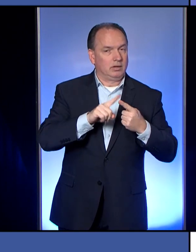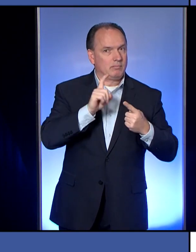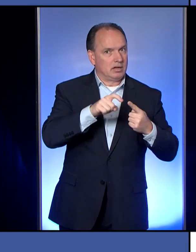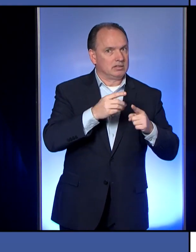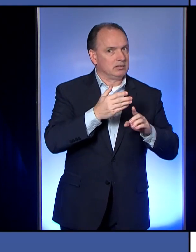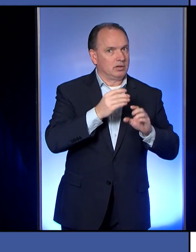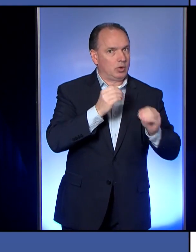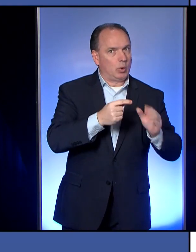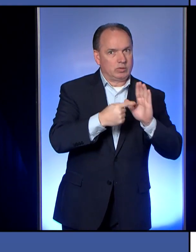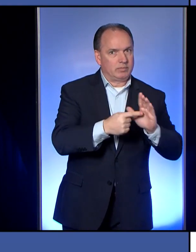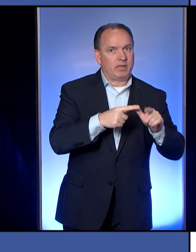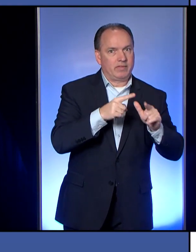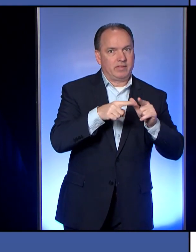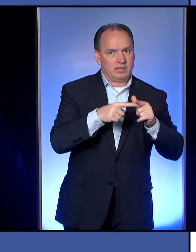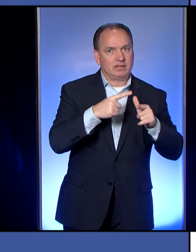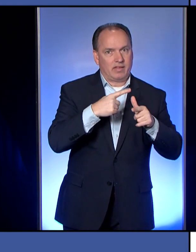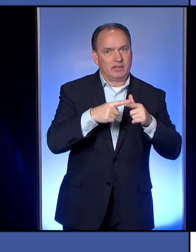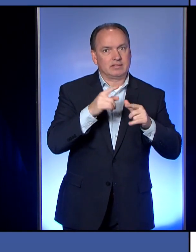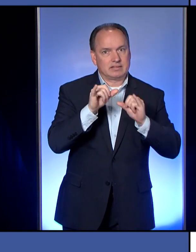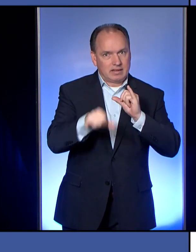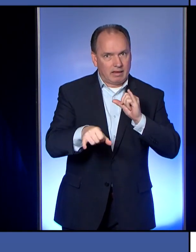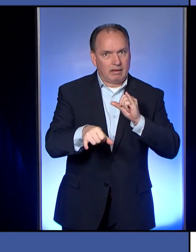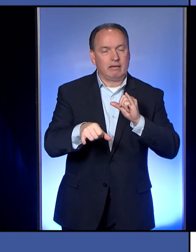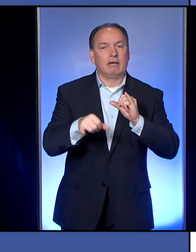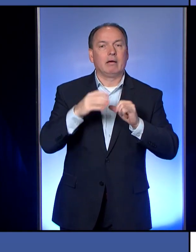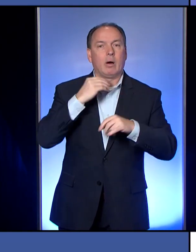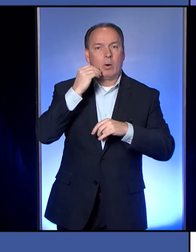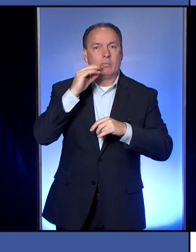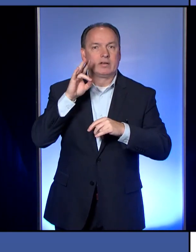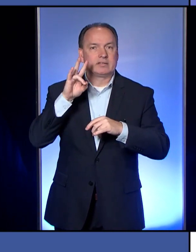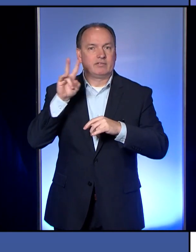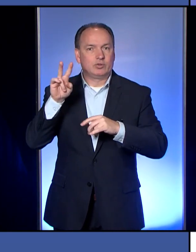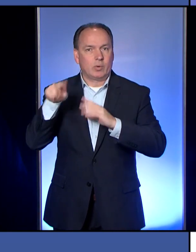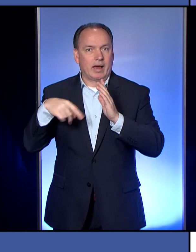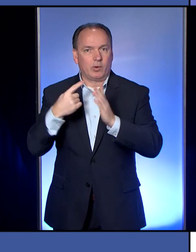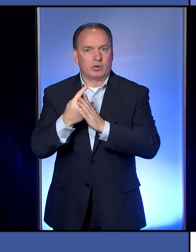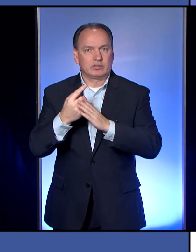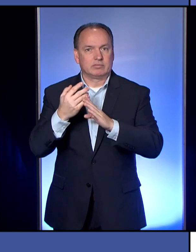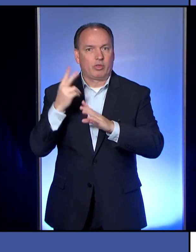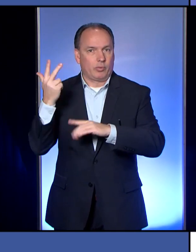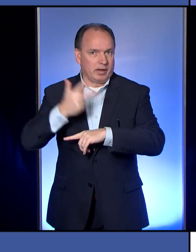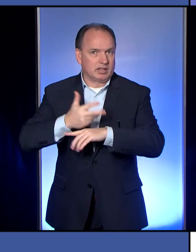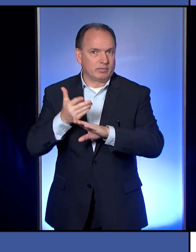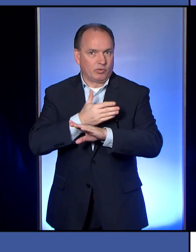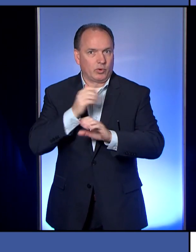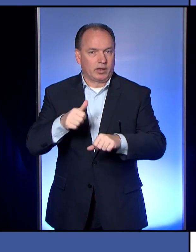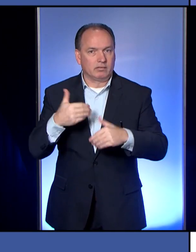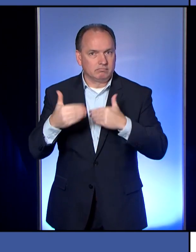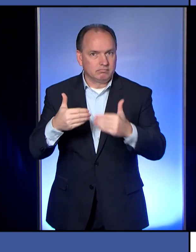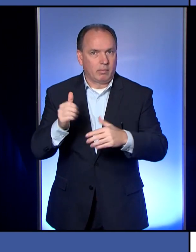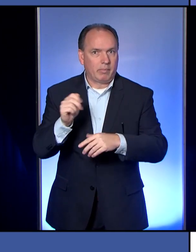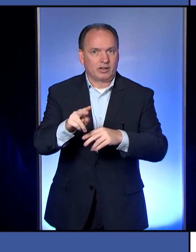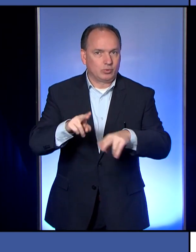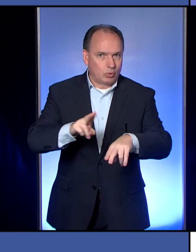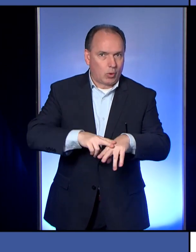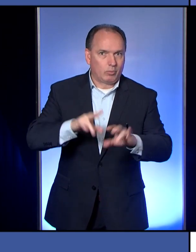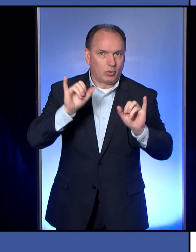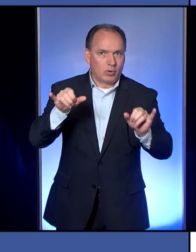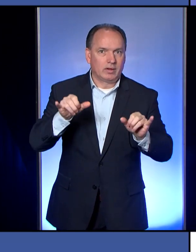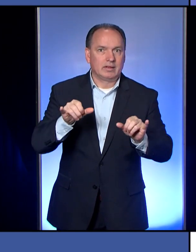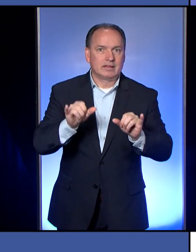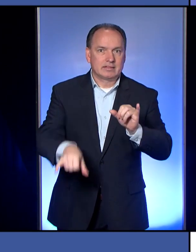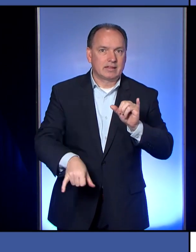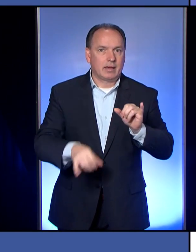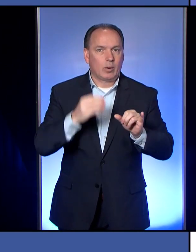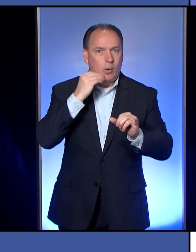then stay in for another 72 hours before you could resume, uh, the stay at home order that all the